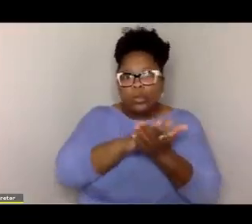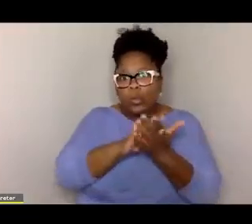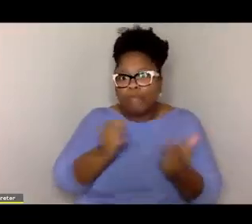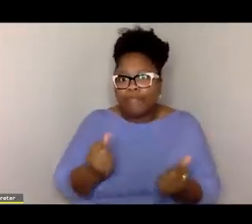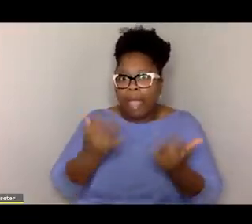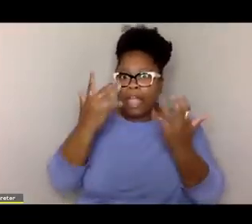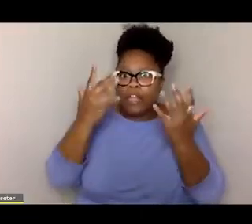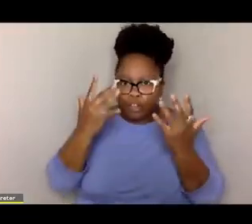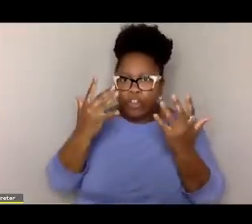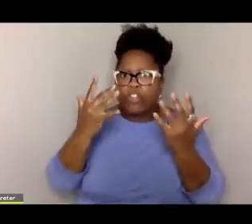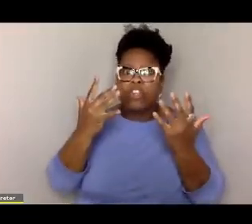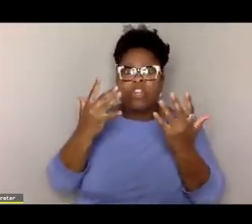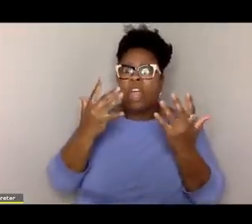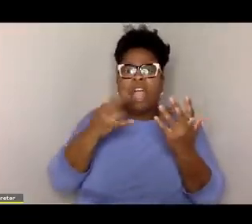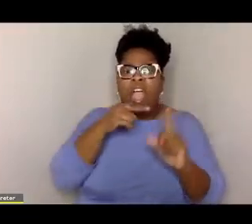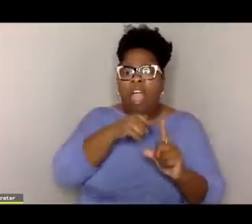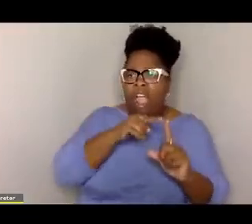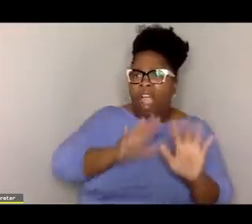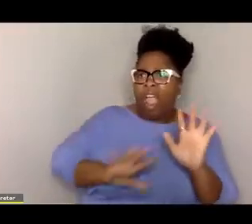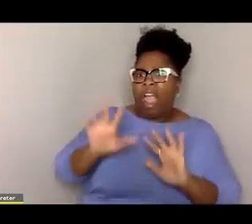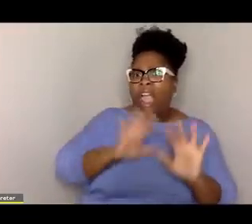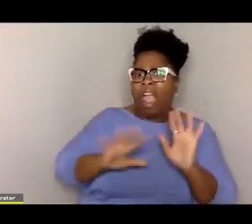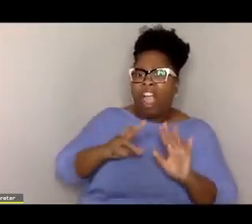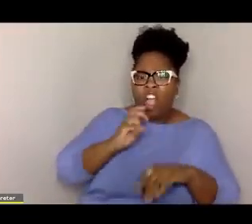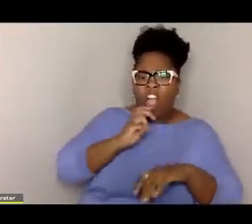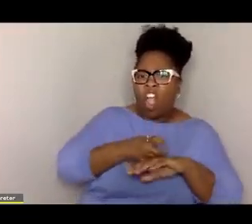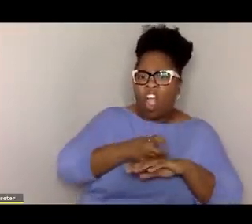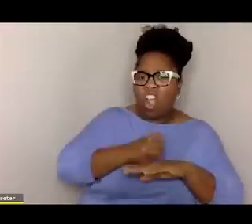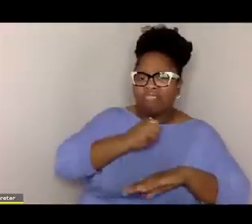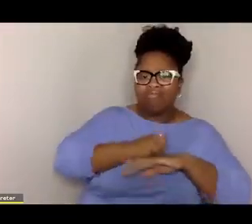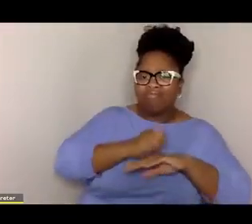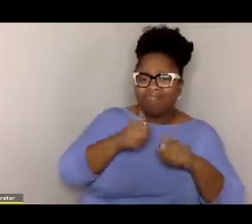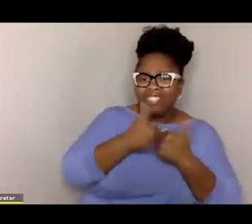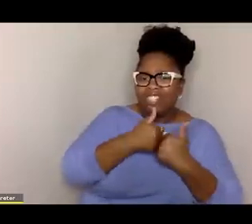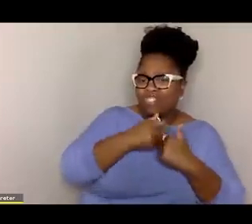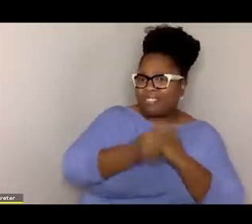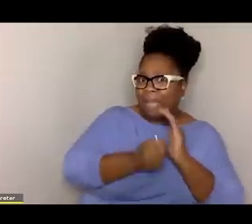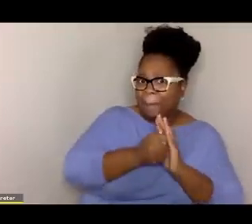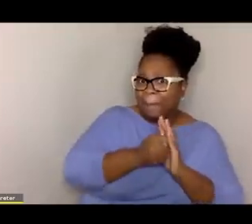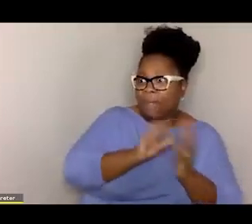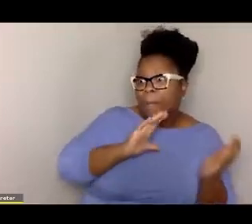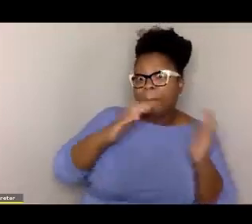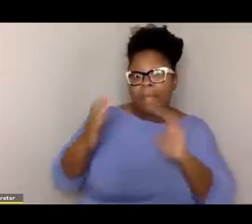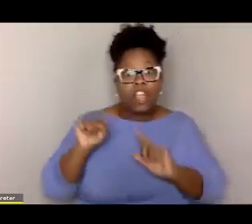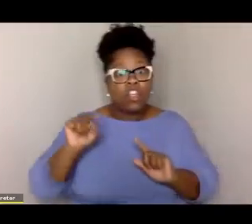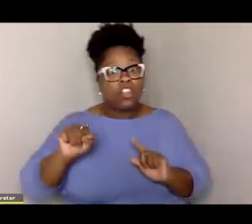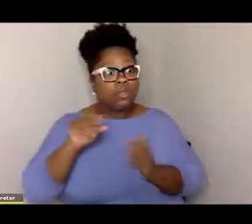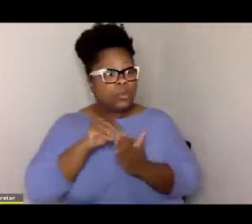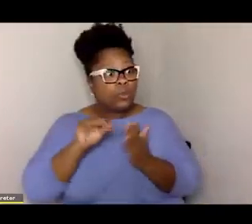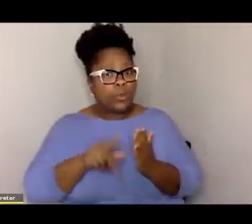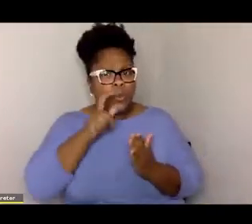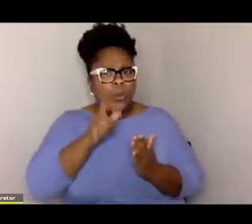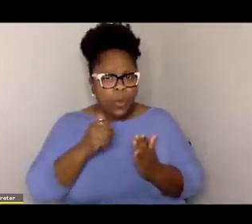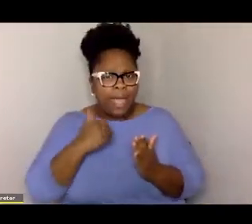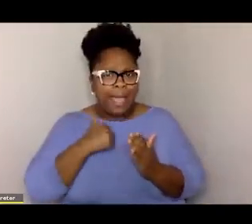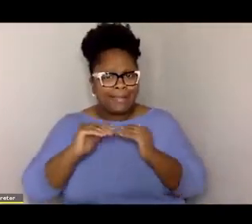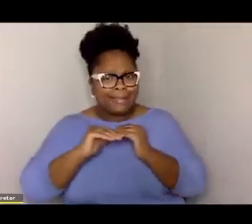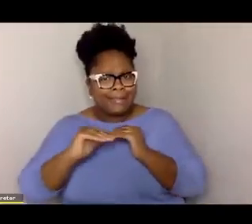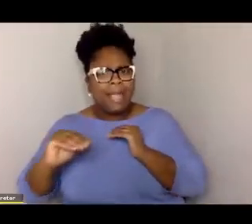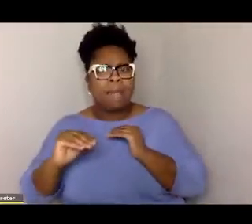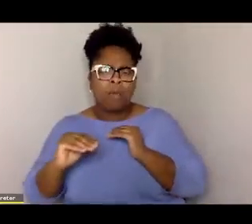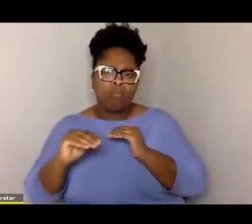they're going to have a much harder time than a child who has come from a stable, consistent, predictable background. And